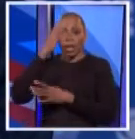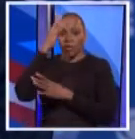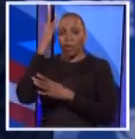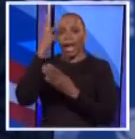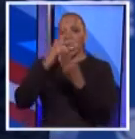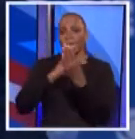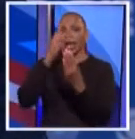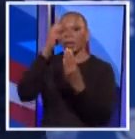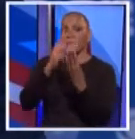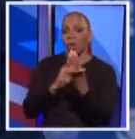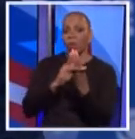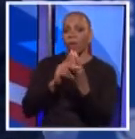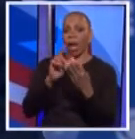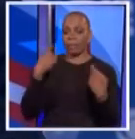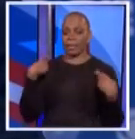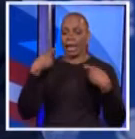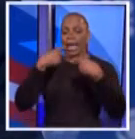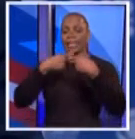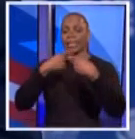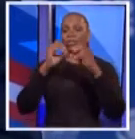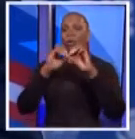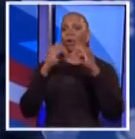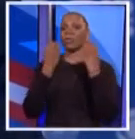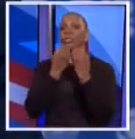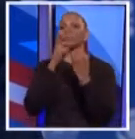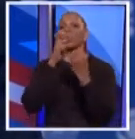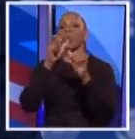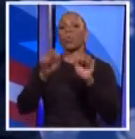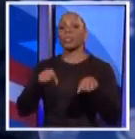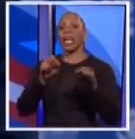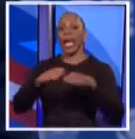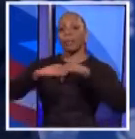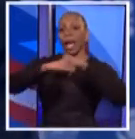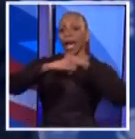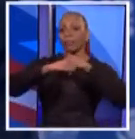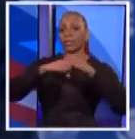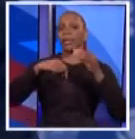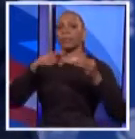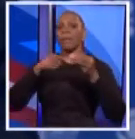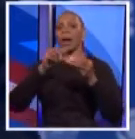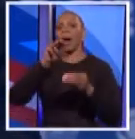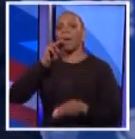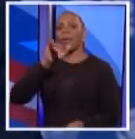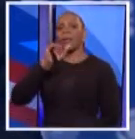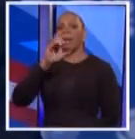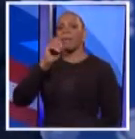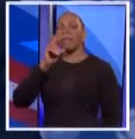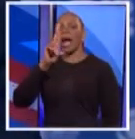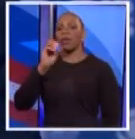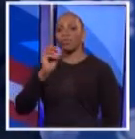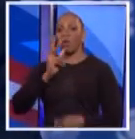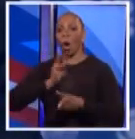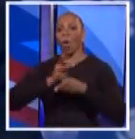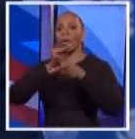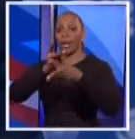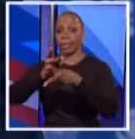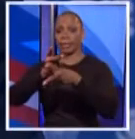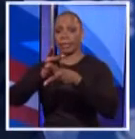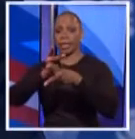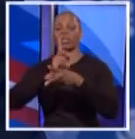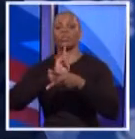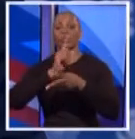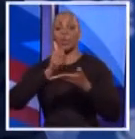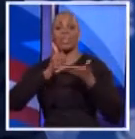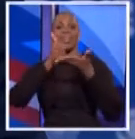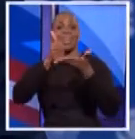which is a Latino organization that was able to do advertising about micro-lending to help small businesses under some very difficult